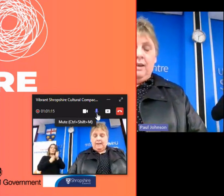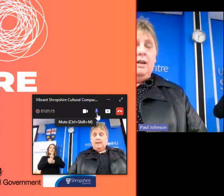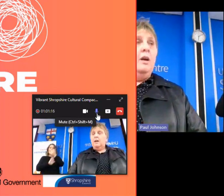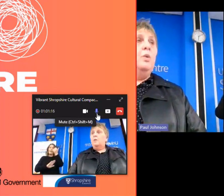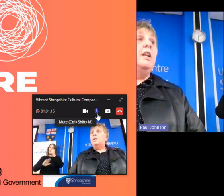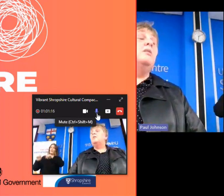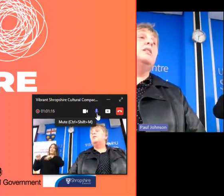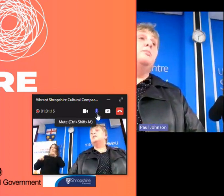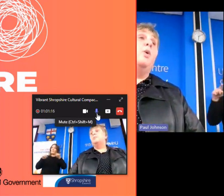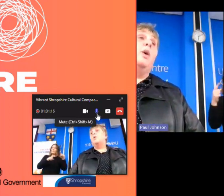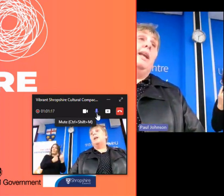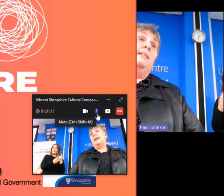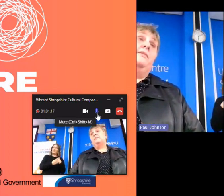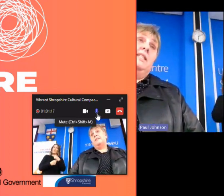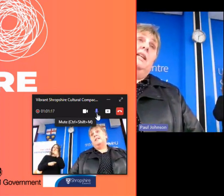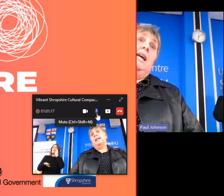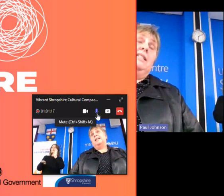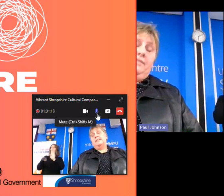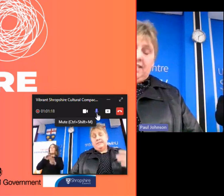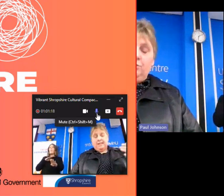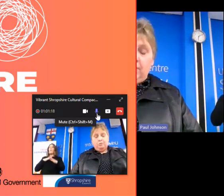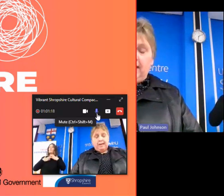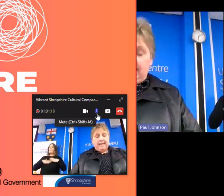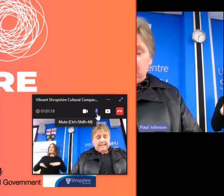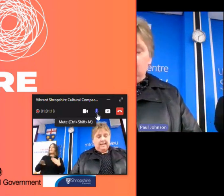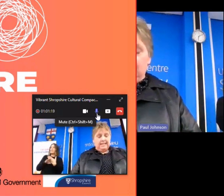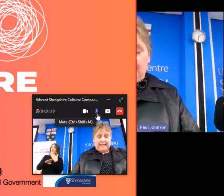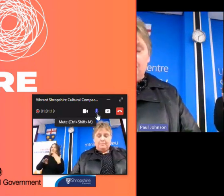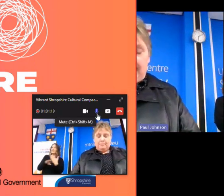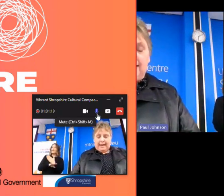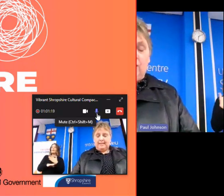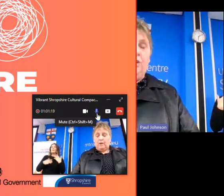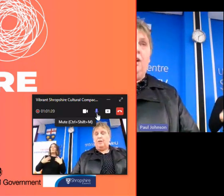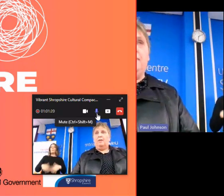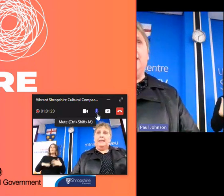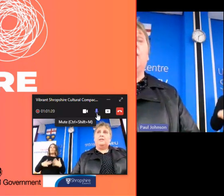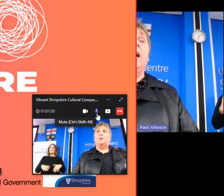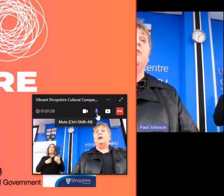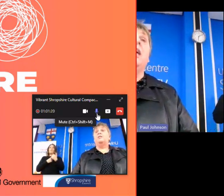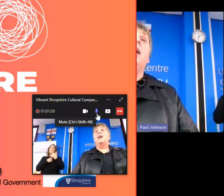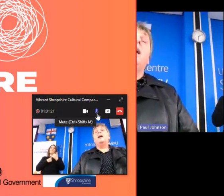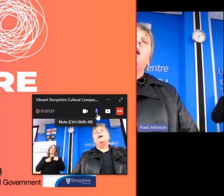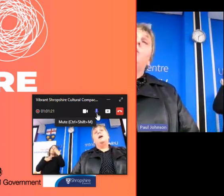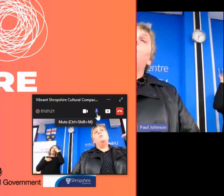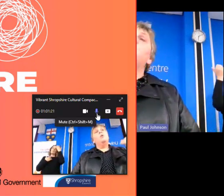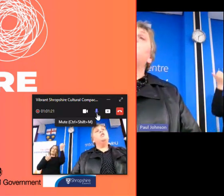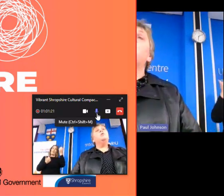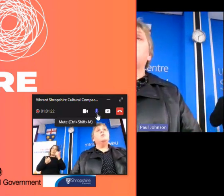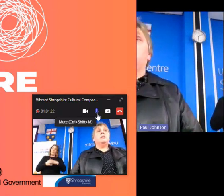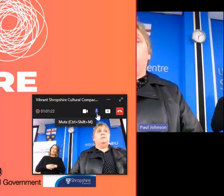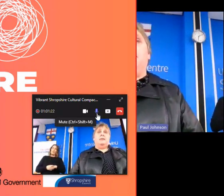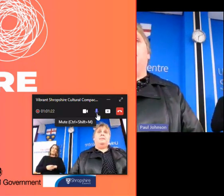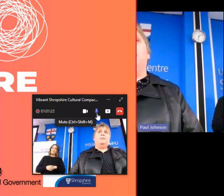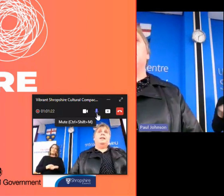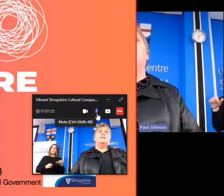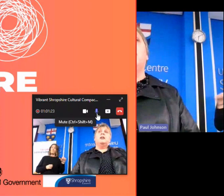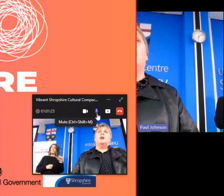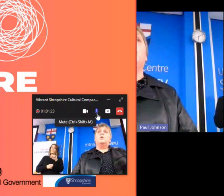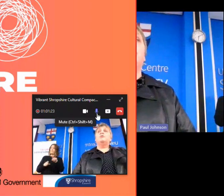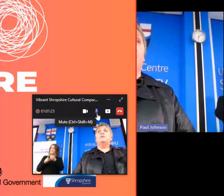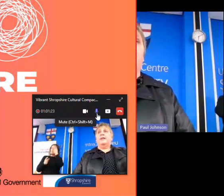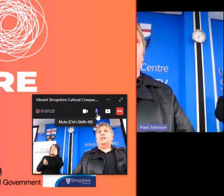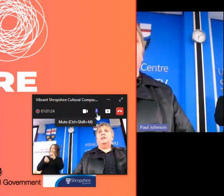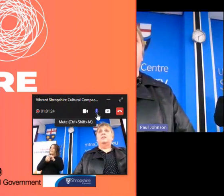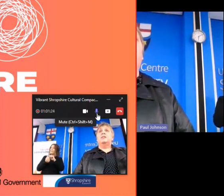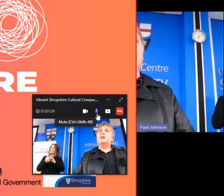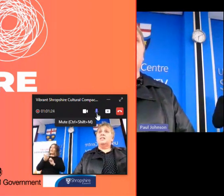and we know that sport and that physical activity really does impact on our mental health and what we should also remember is